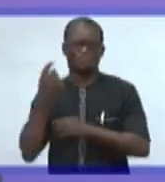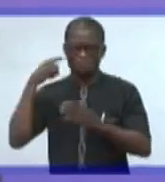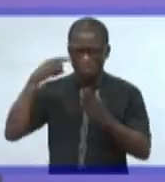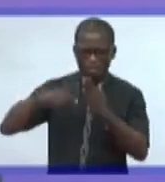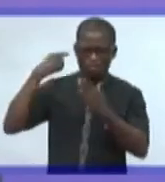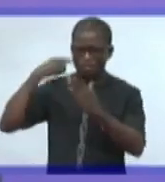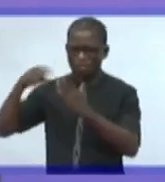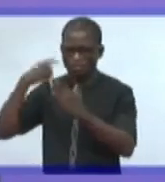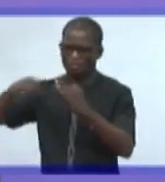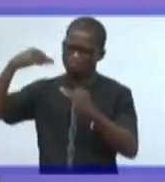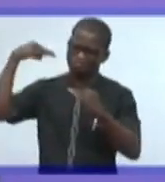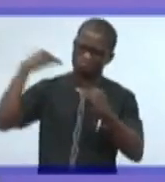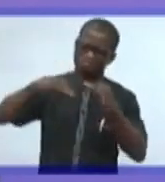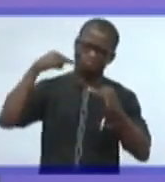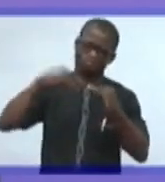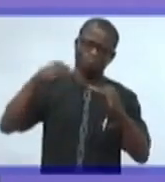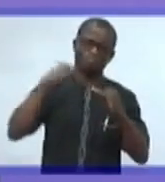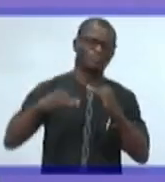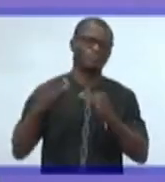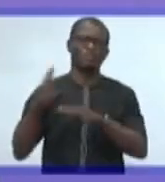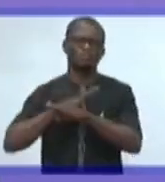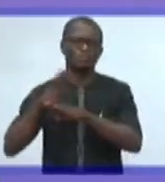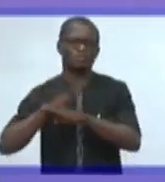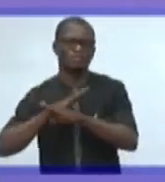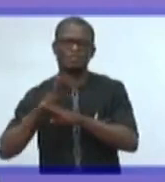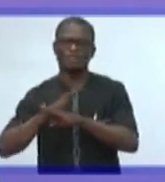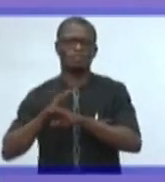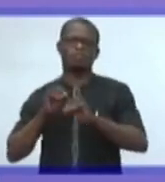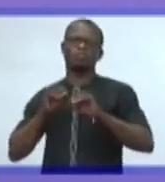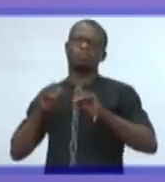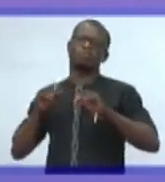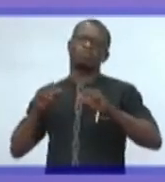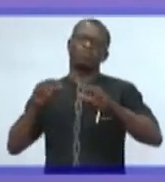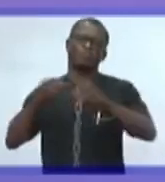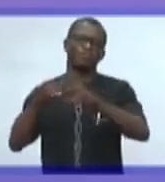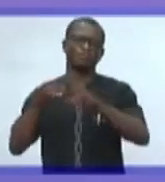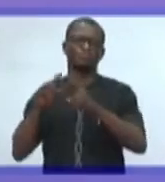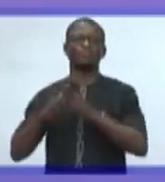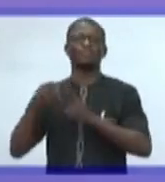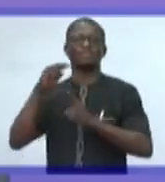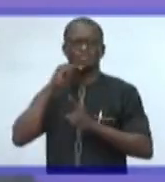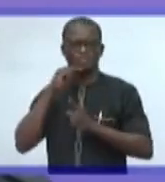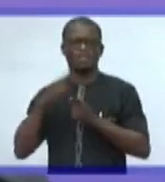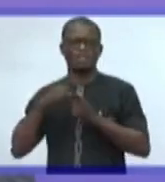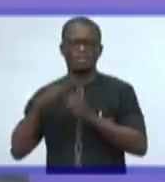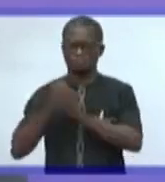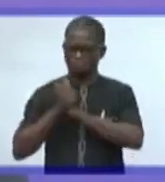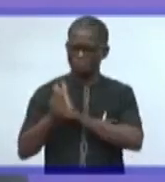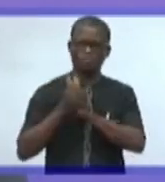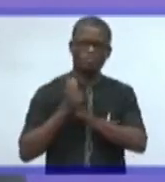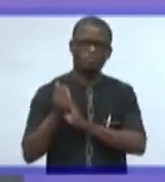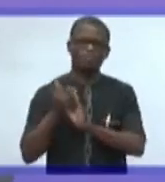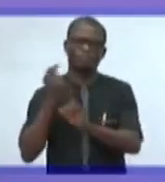Investment is overflowing into Nigeria. Then expertise will be following.